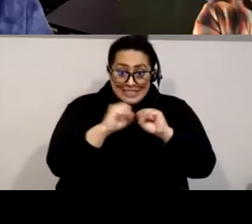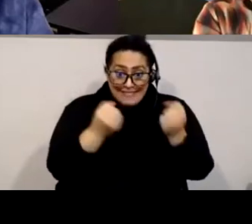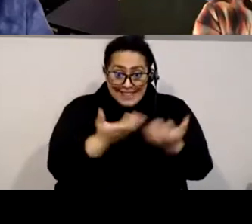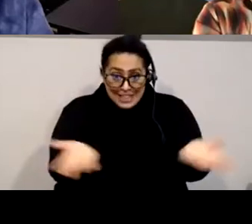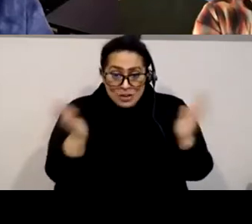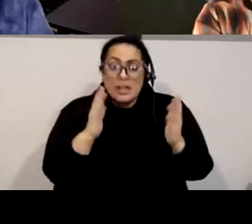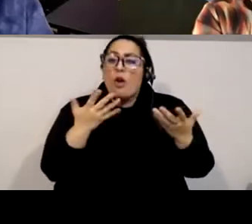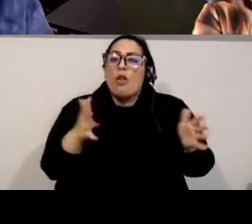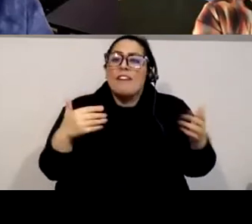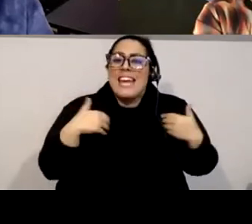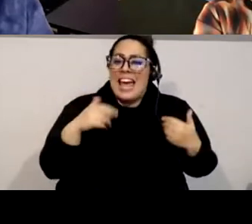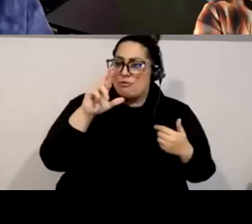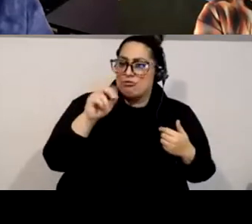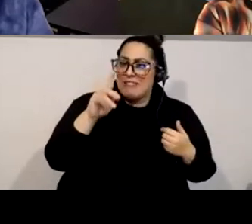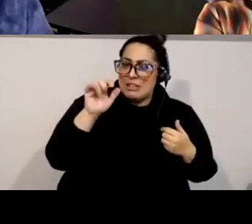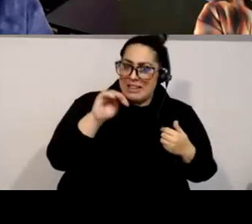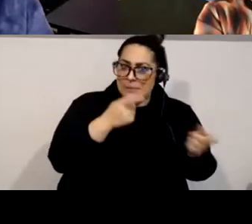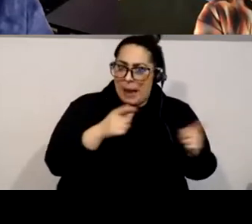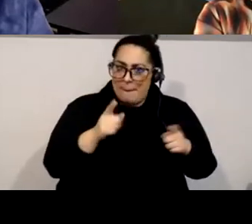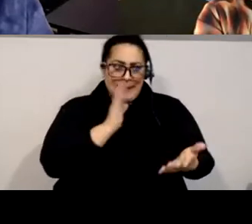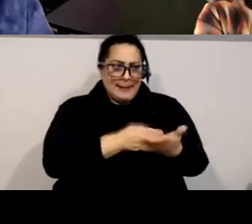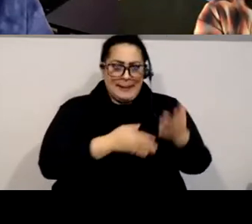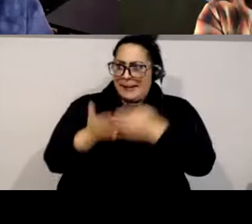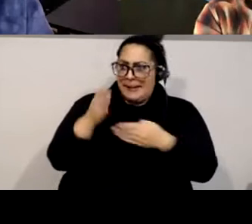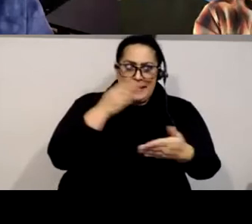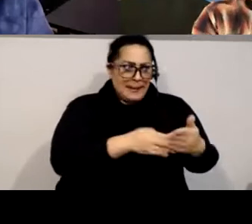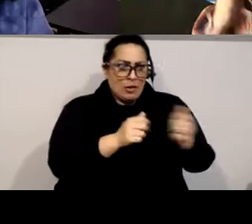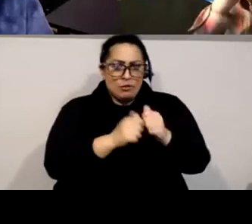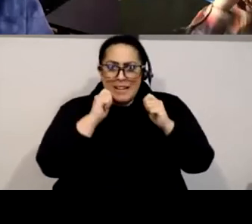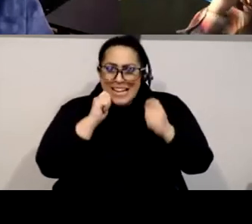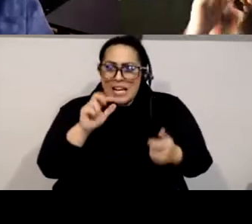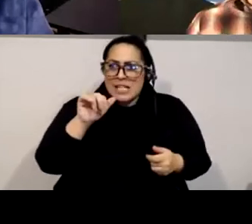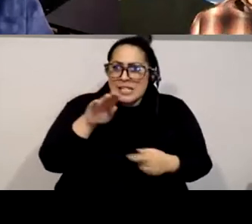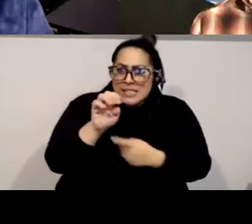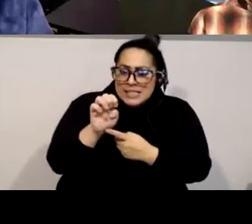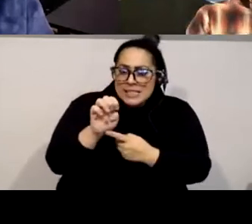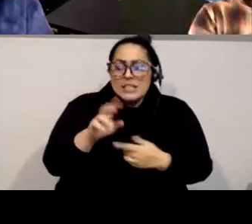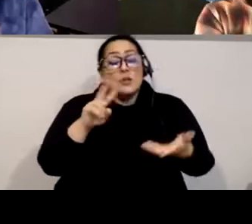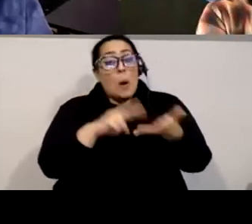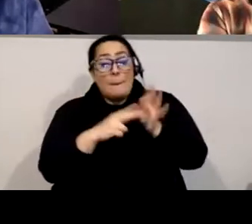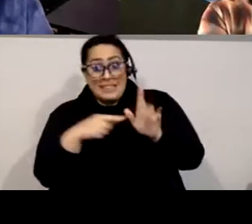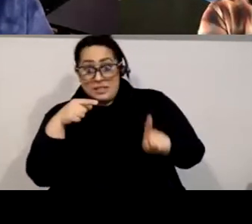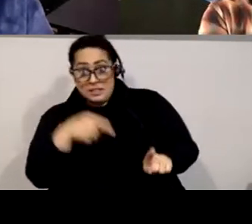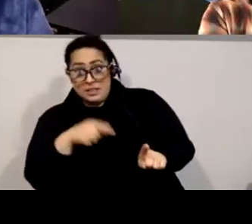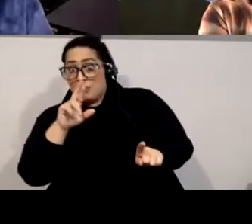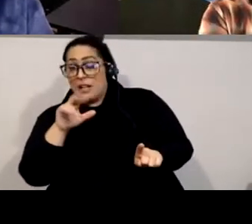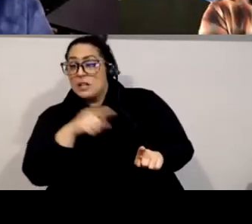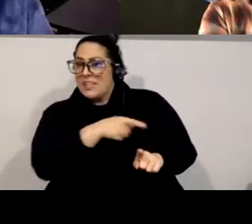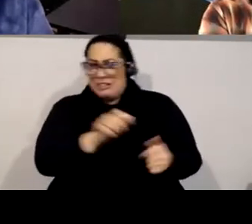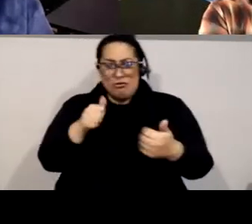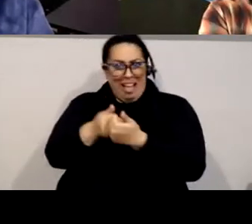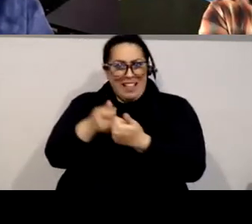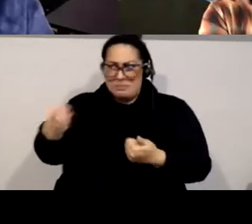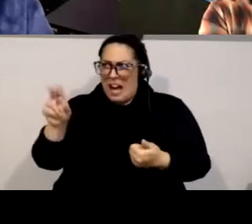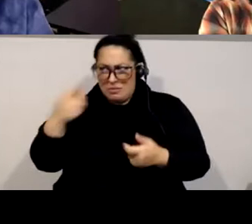infused with racialism. Capitalism and racism, racism, in other words, and this is what he's challenging, did